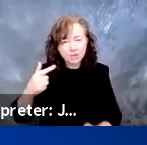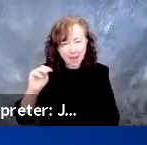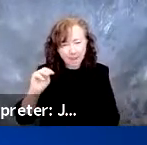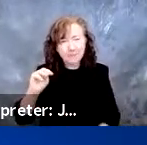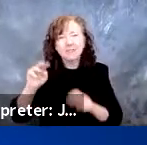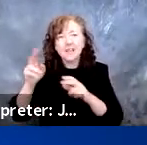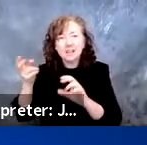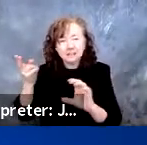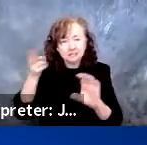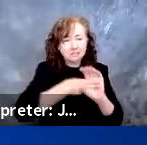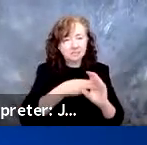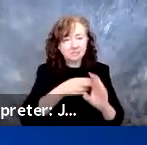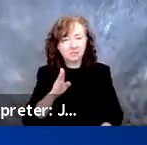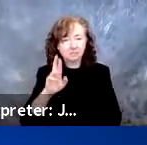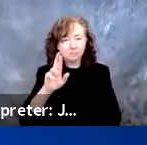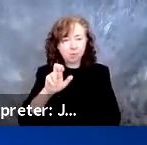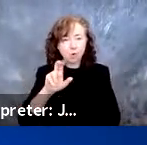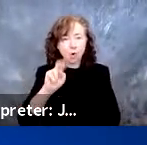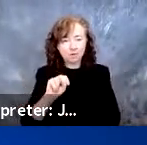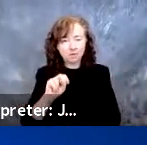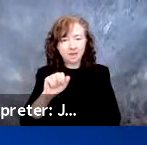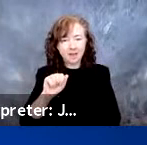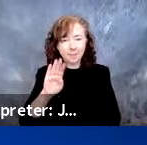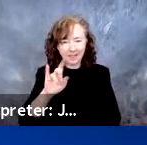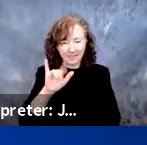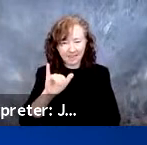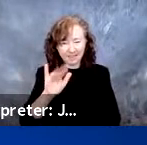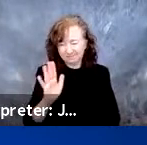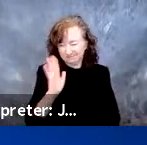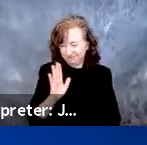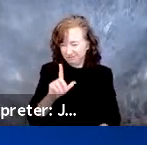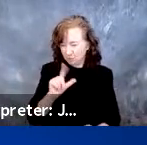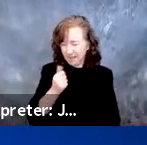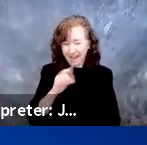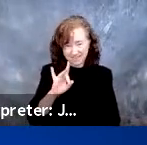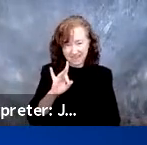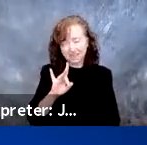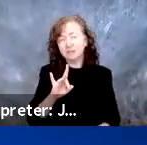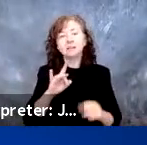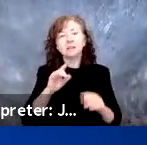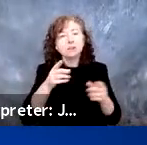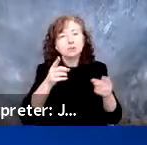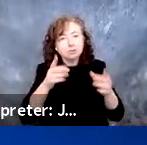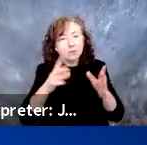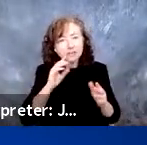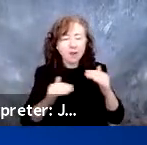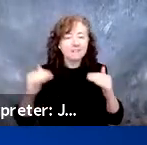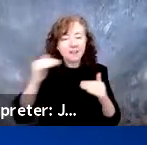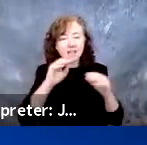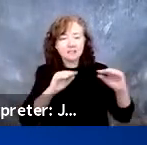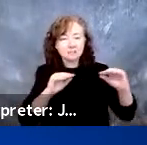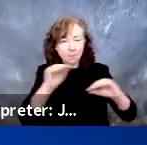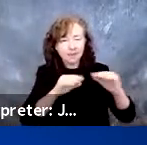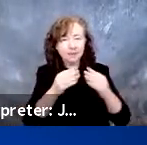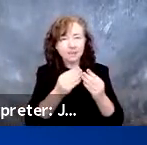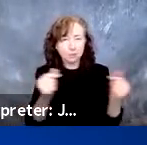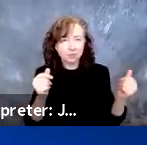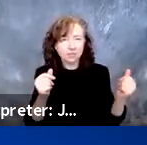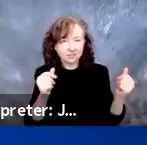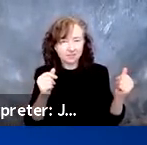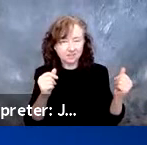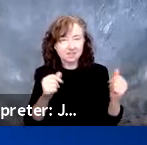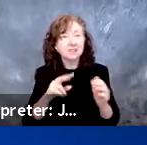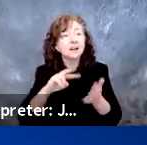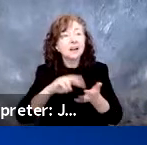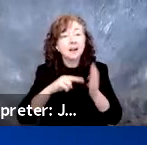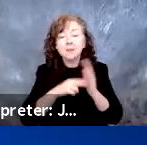in 2018 as the director of advanced mobility solutions. Kevin is focused on bringing the latest